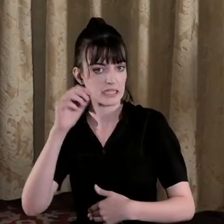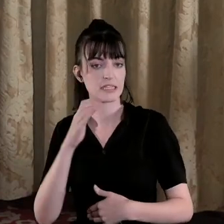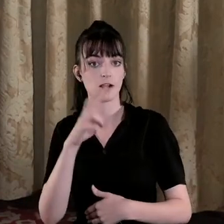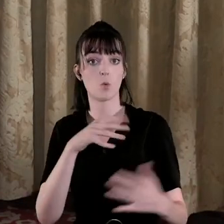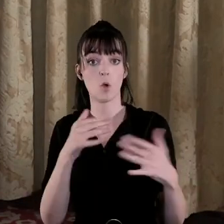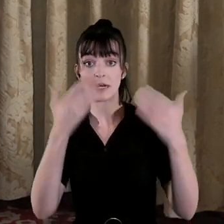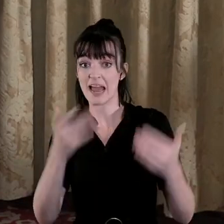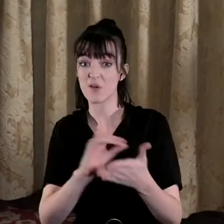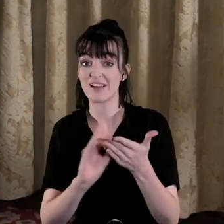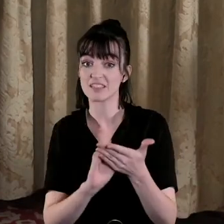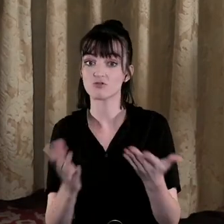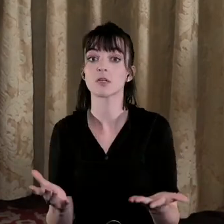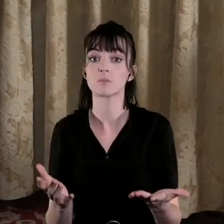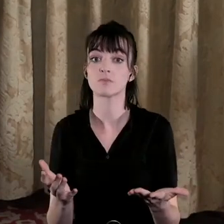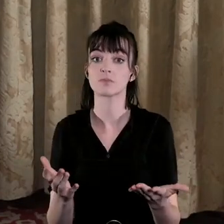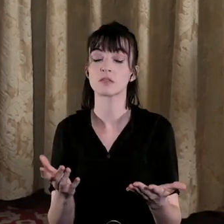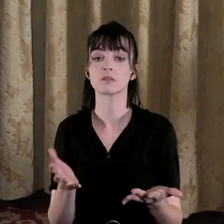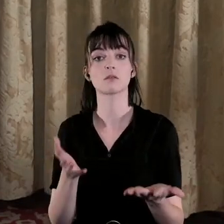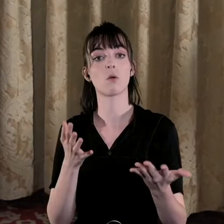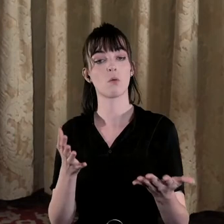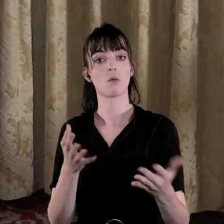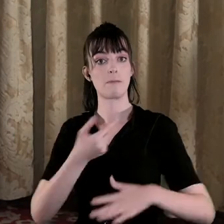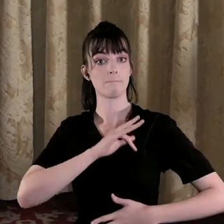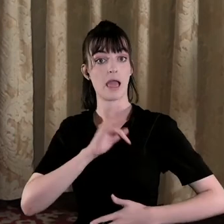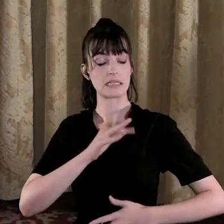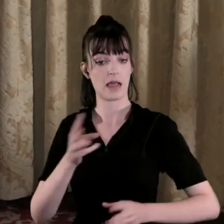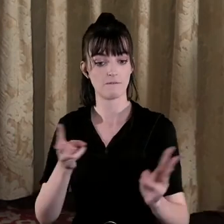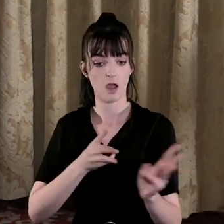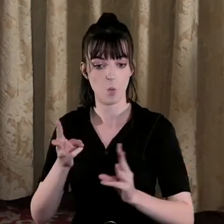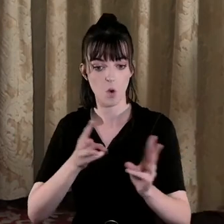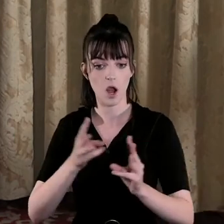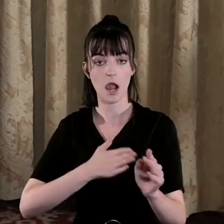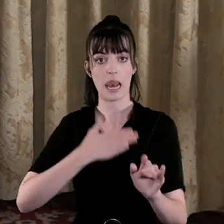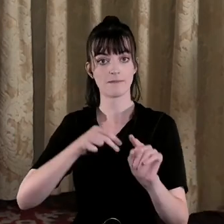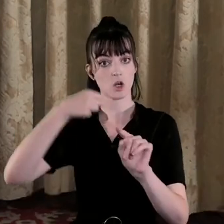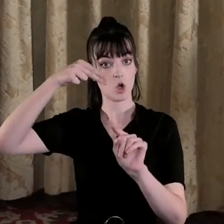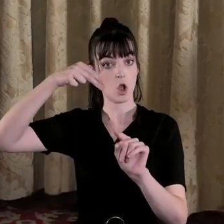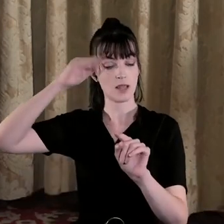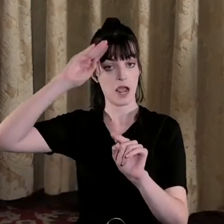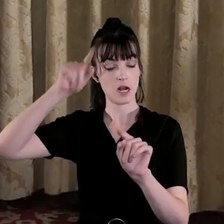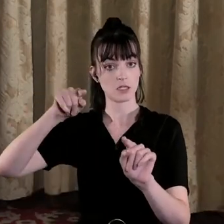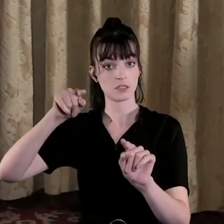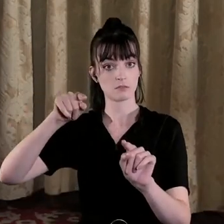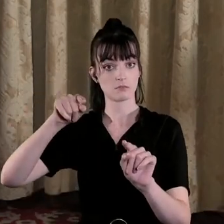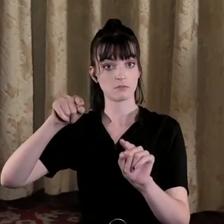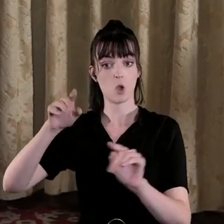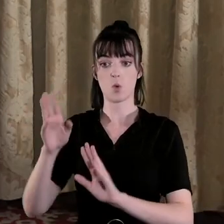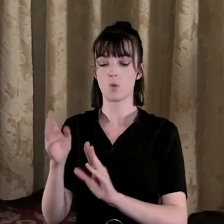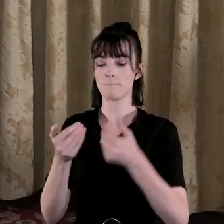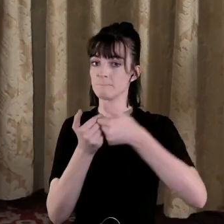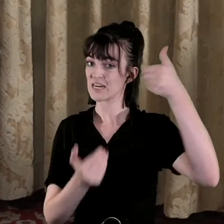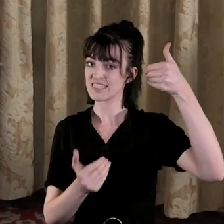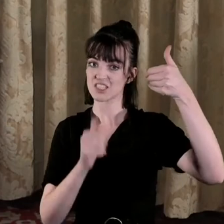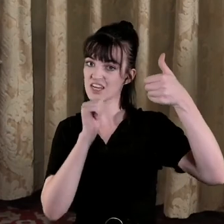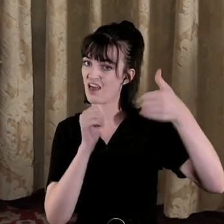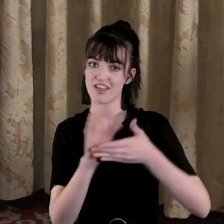it's not the past but as someone who spends a lot of time working and living in the north you know partition isn't history you know so a lot of things